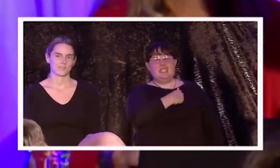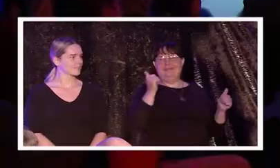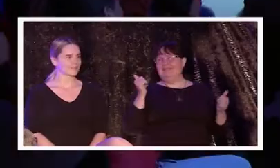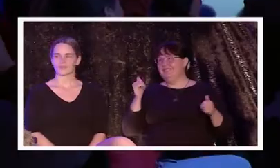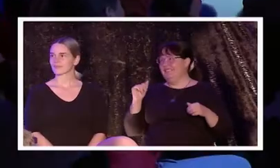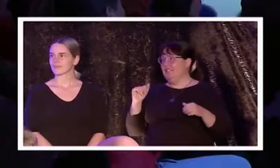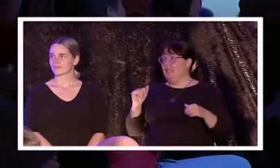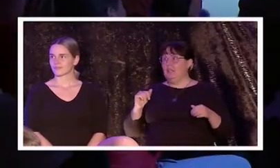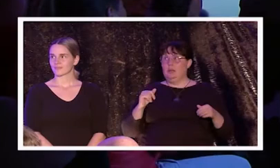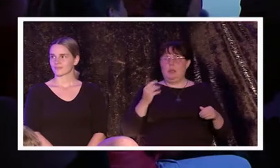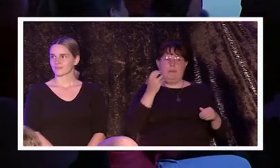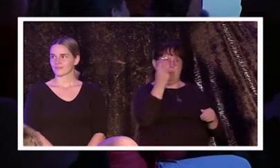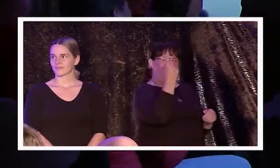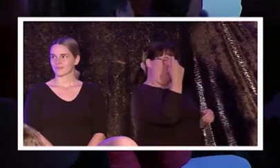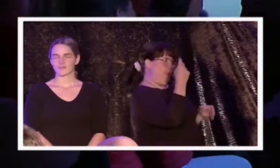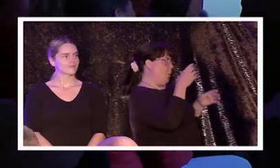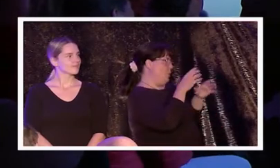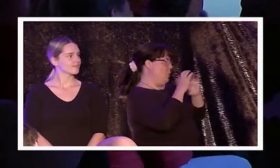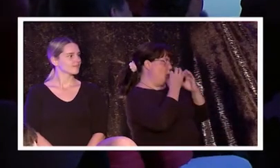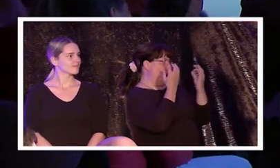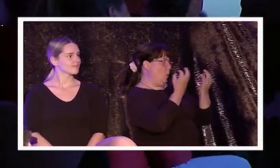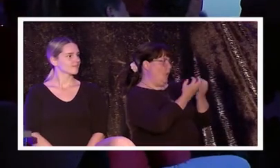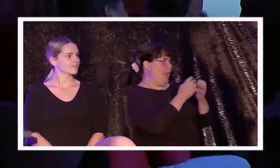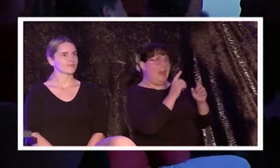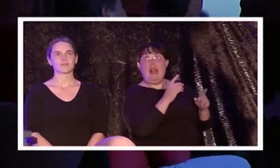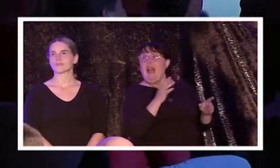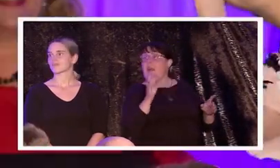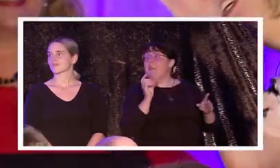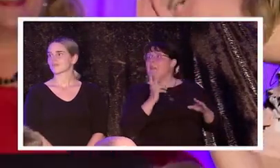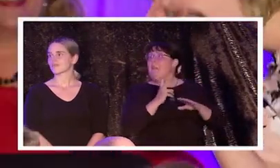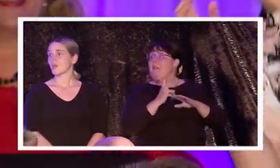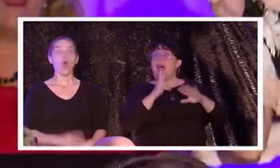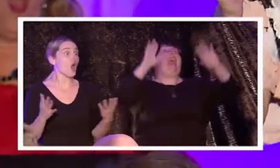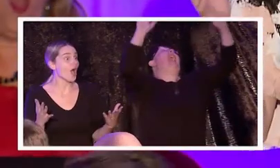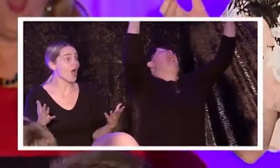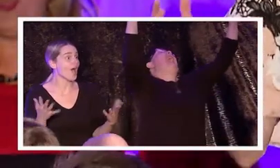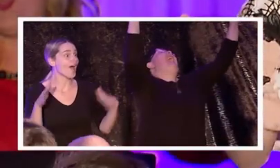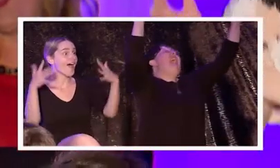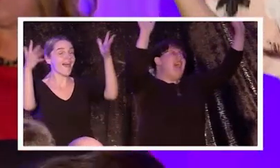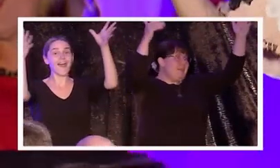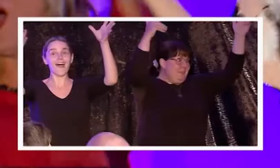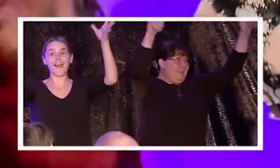Oh! We have one more coit left. Oh! Come on, can you be... Oh!